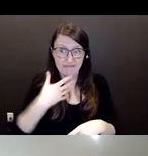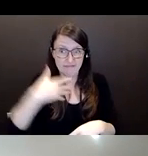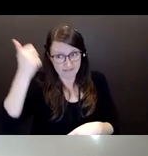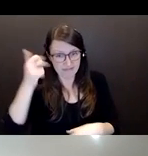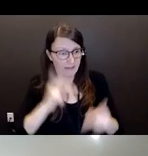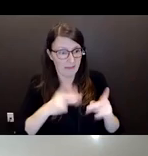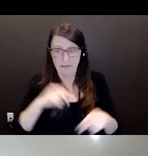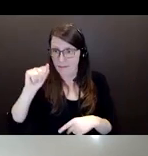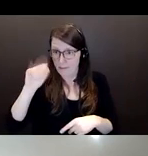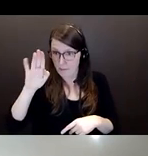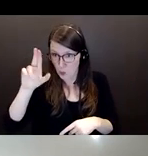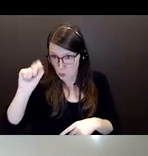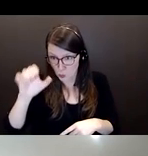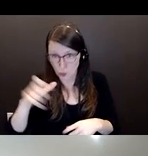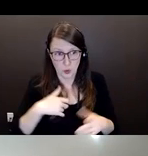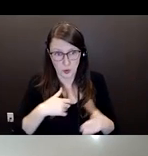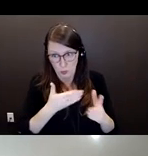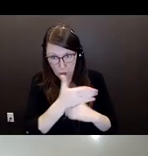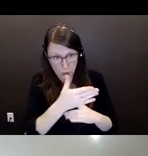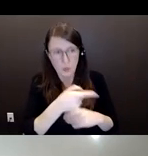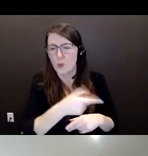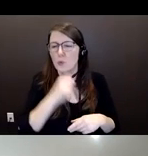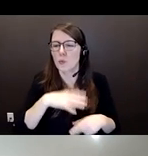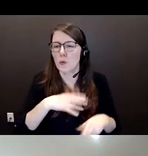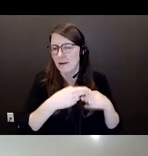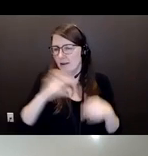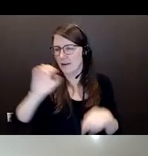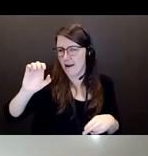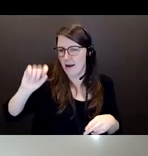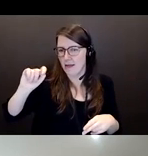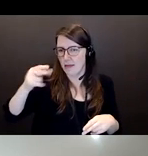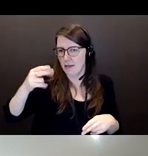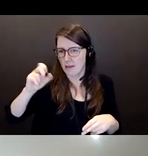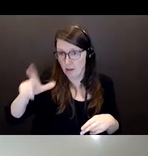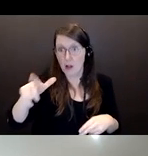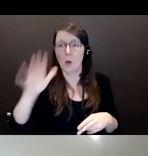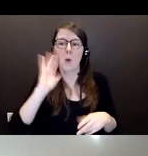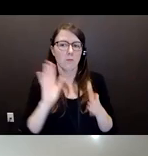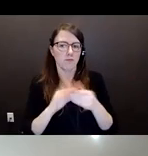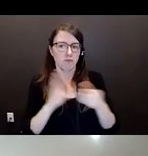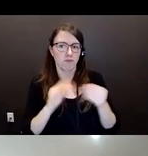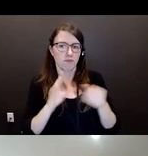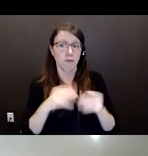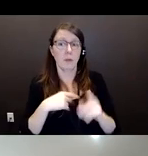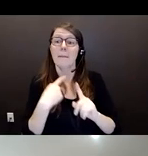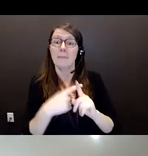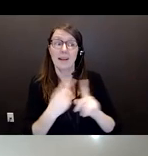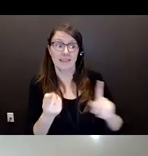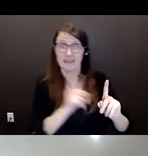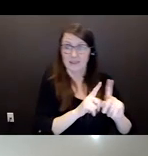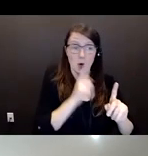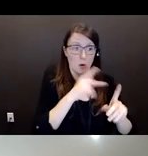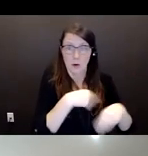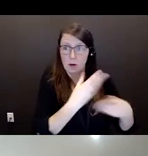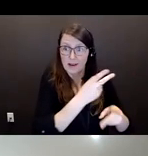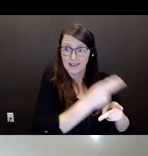And he's going to talk about that story and also told by the caregiver of Christine Carr, who's with us and will